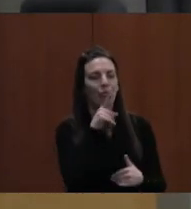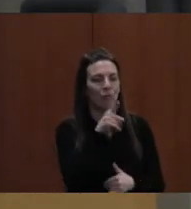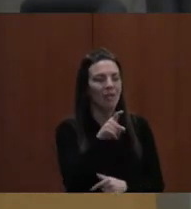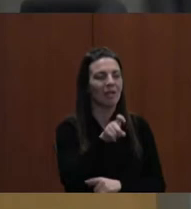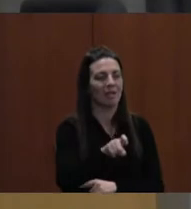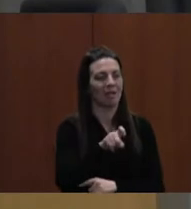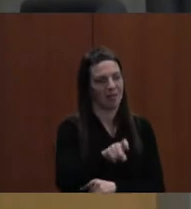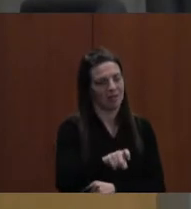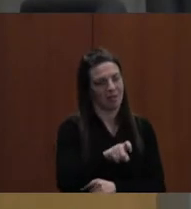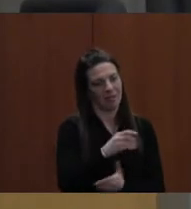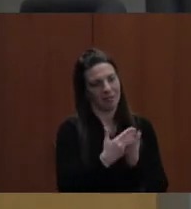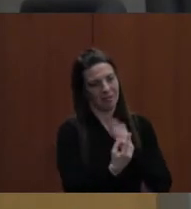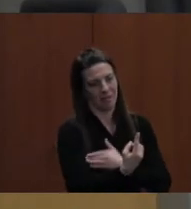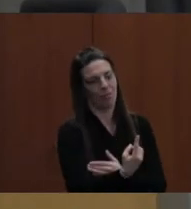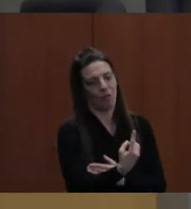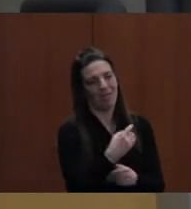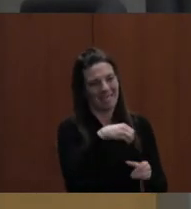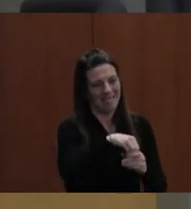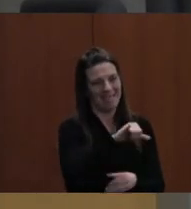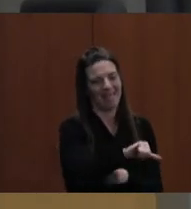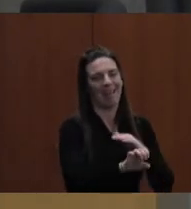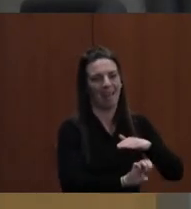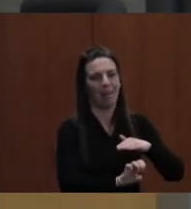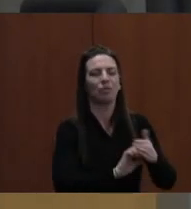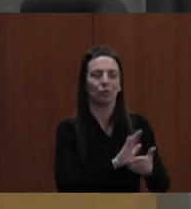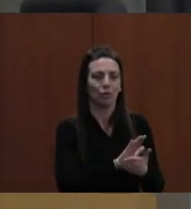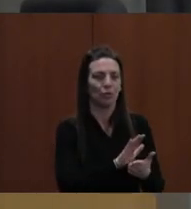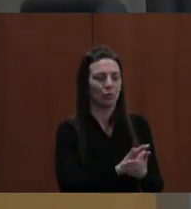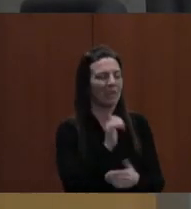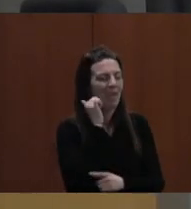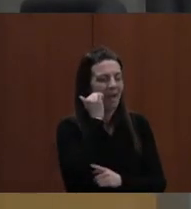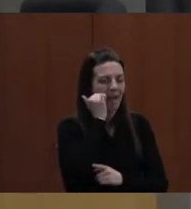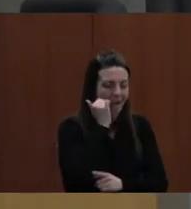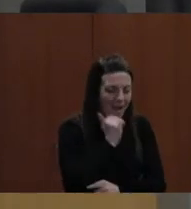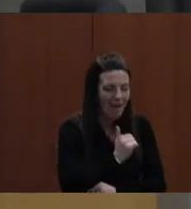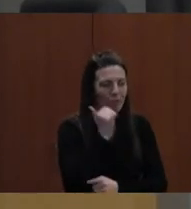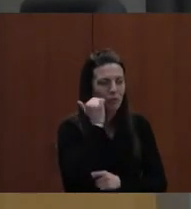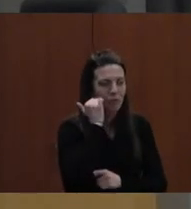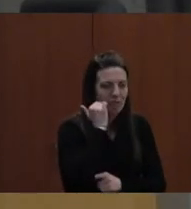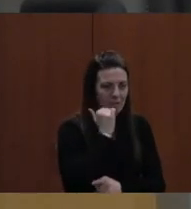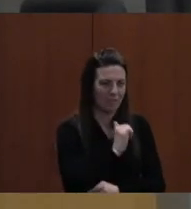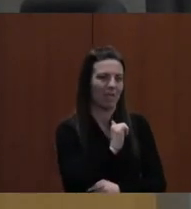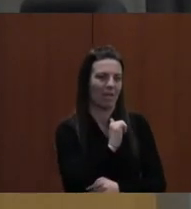in those elementary schools every day, all day.